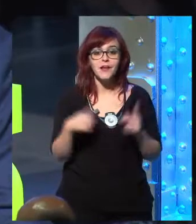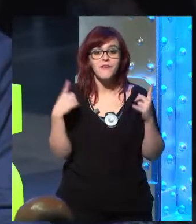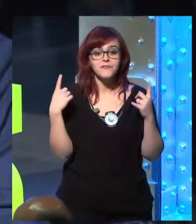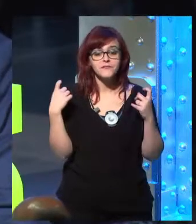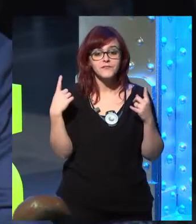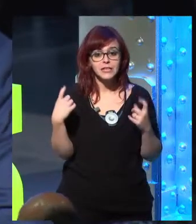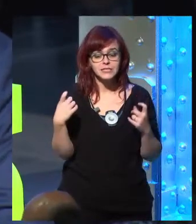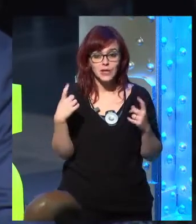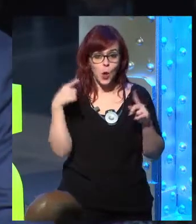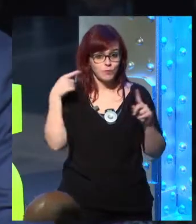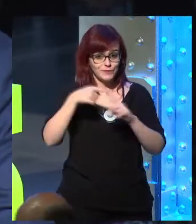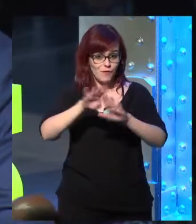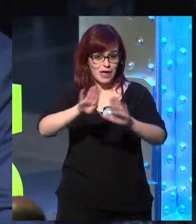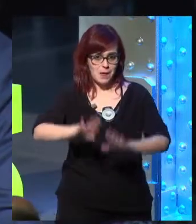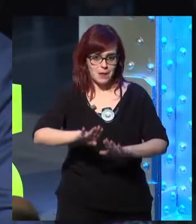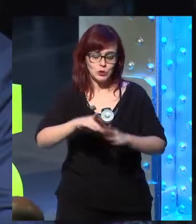highlight.